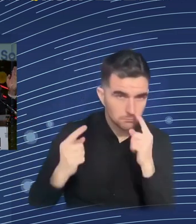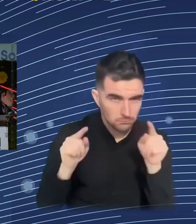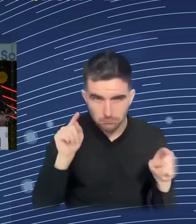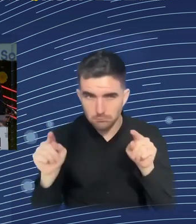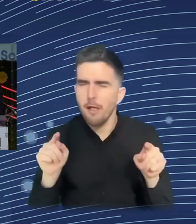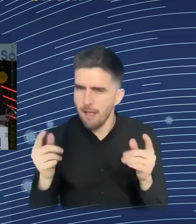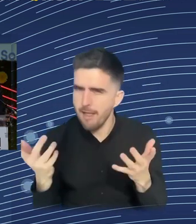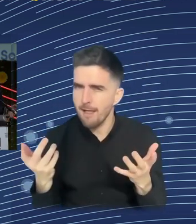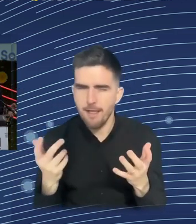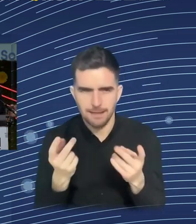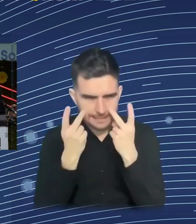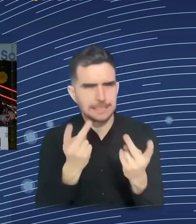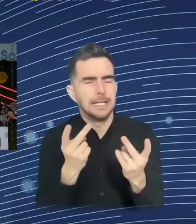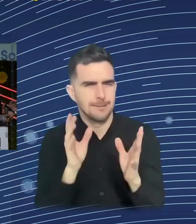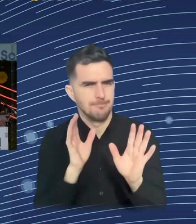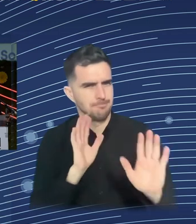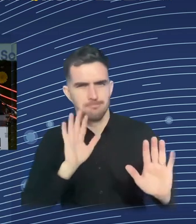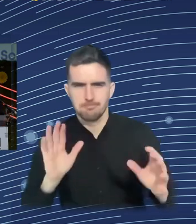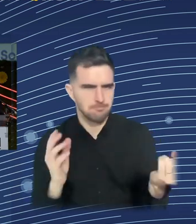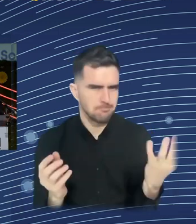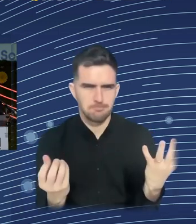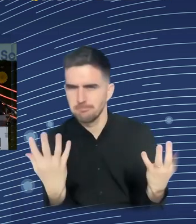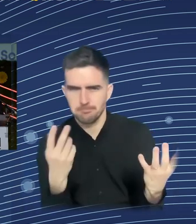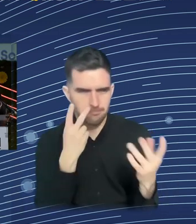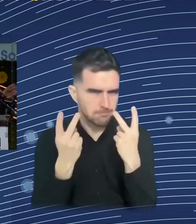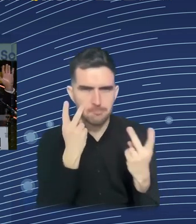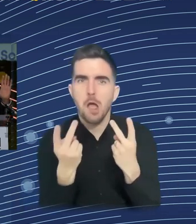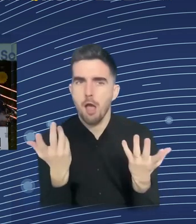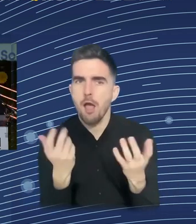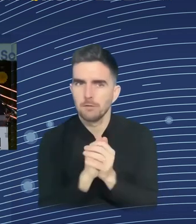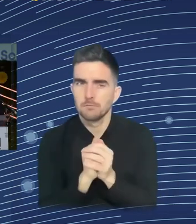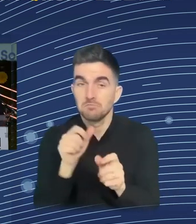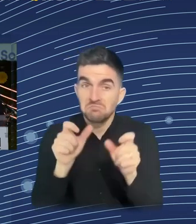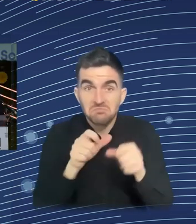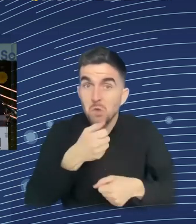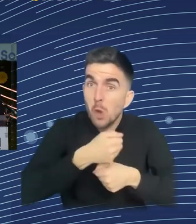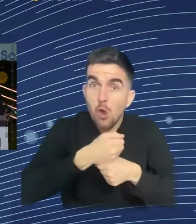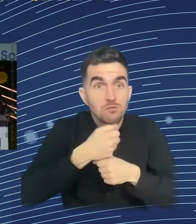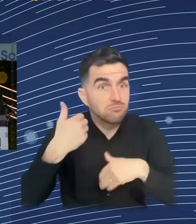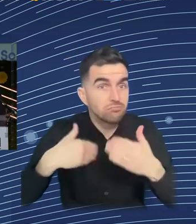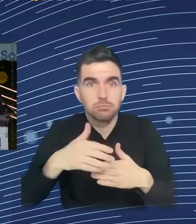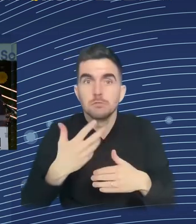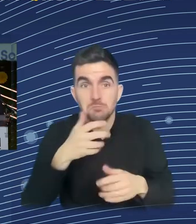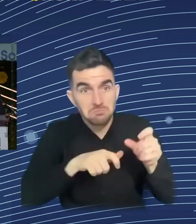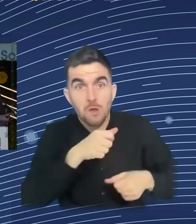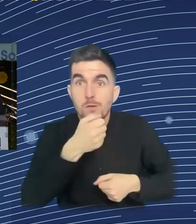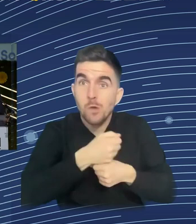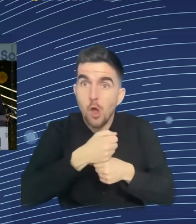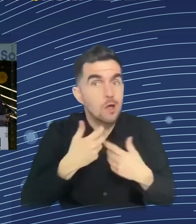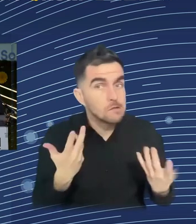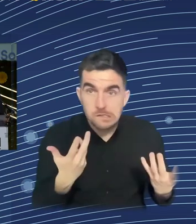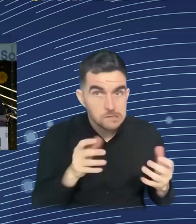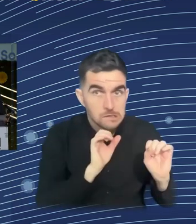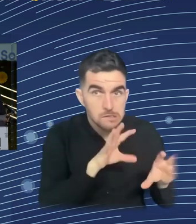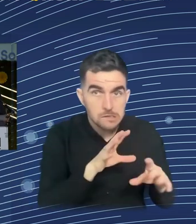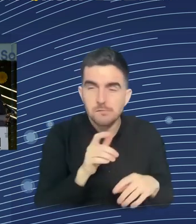else. That's why when you hear people like Elon Musk saying it's definitely the end of work, just don't believe him. I mean, the